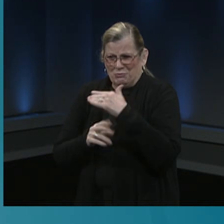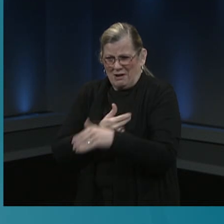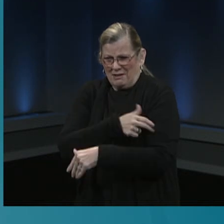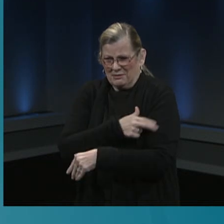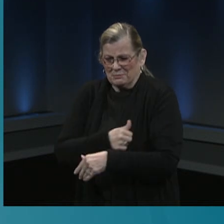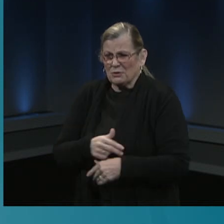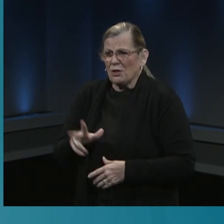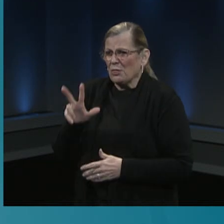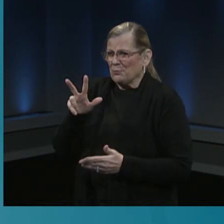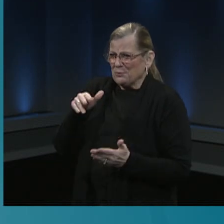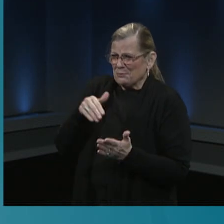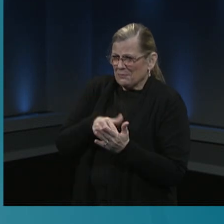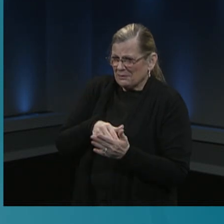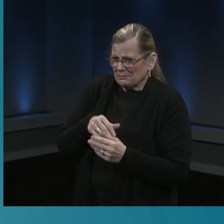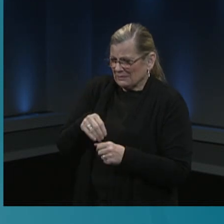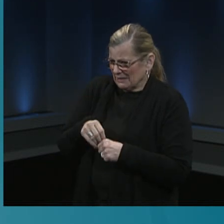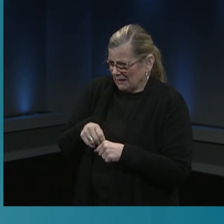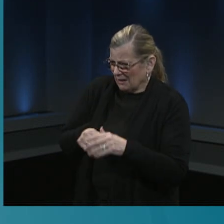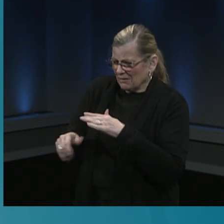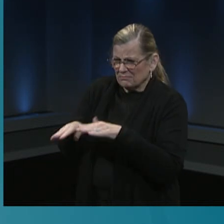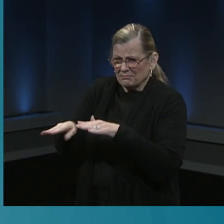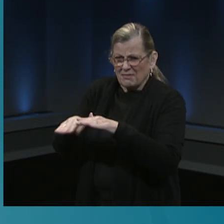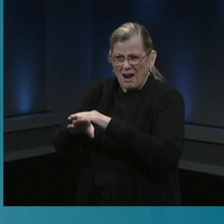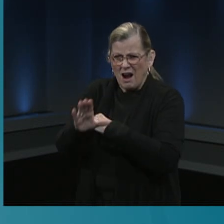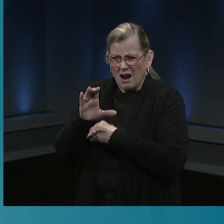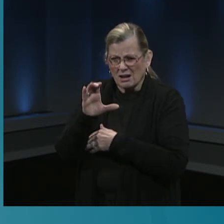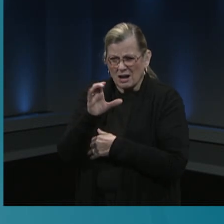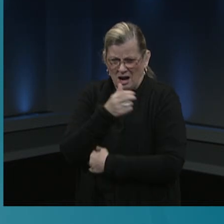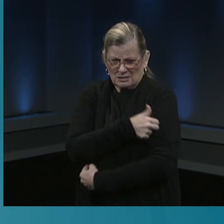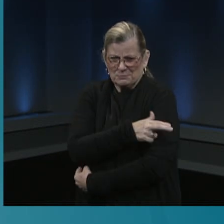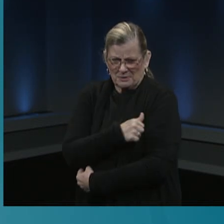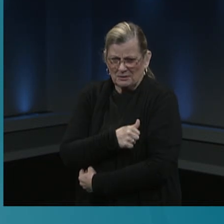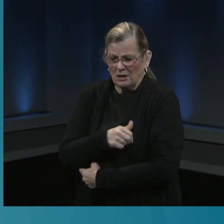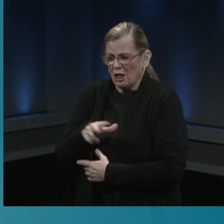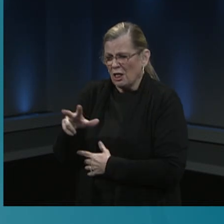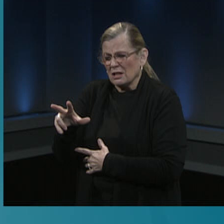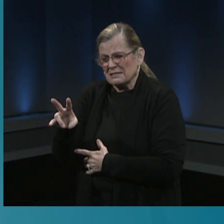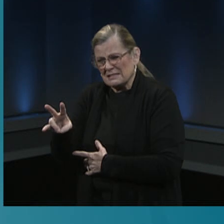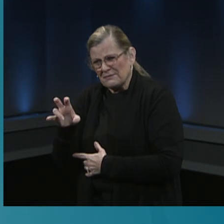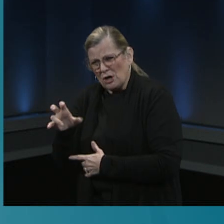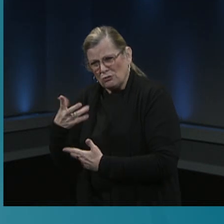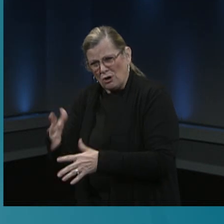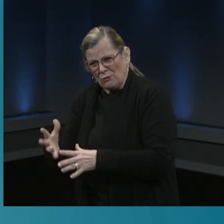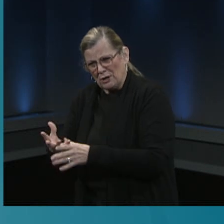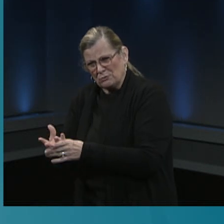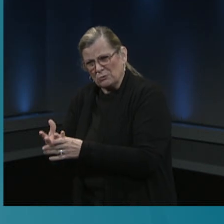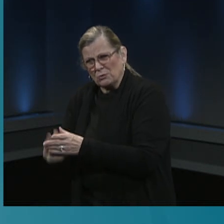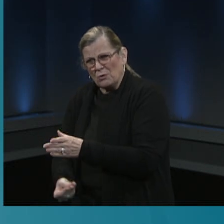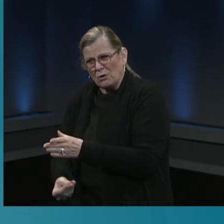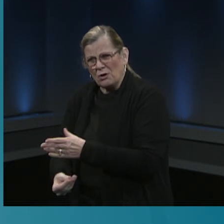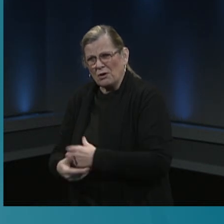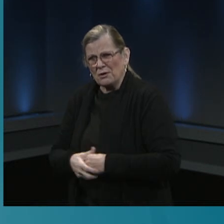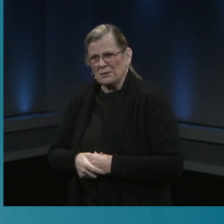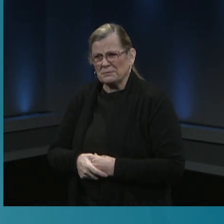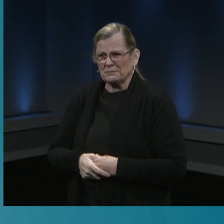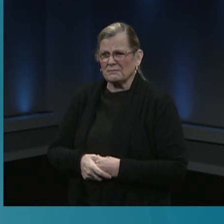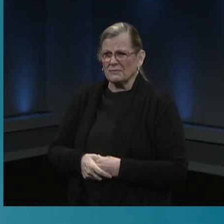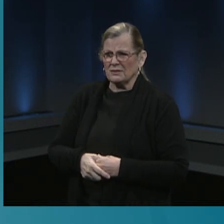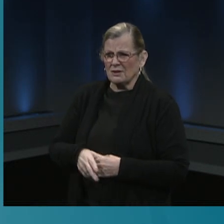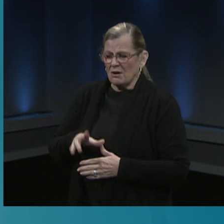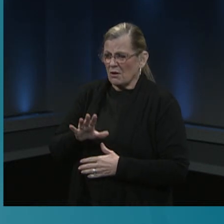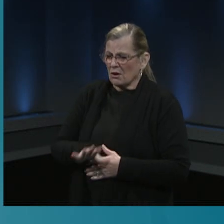unfortunately over 700 deaths. Nationally, we have exceeded 22 million cases and over